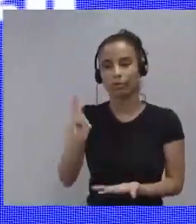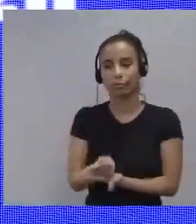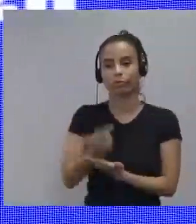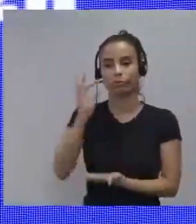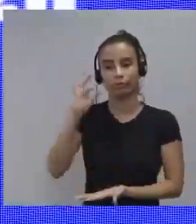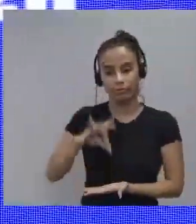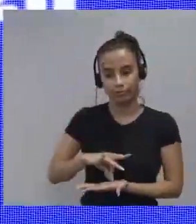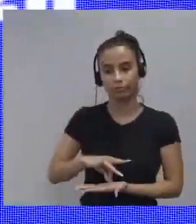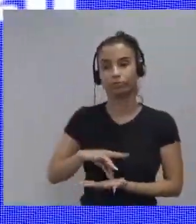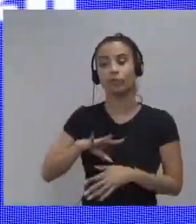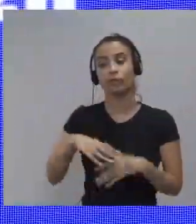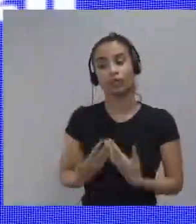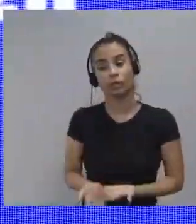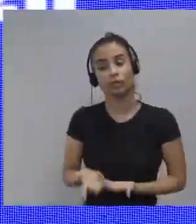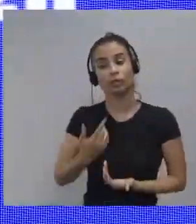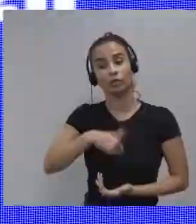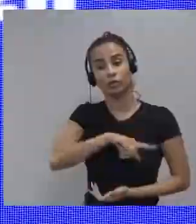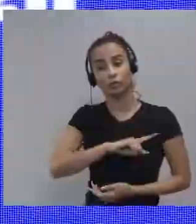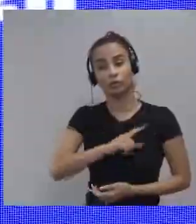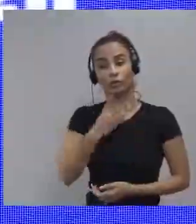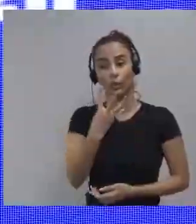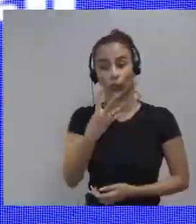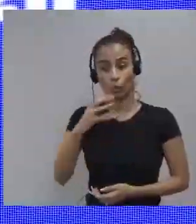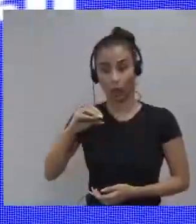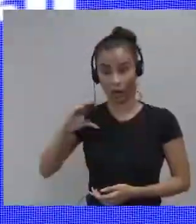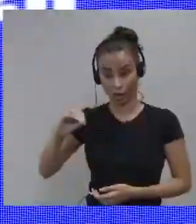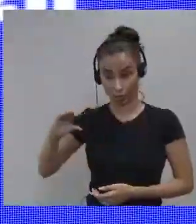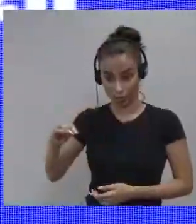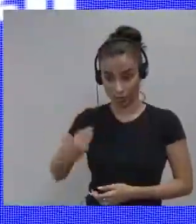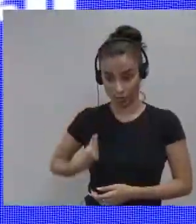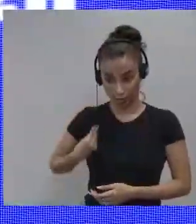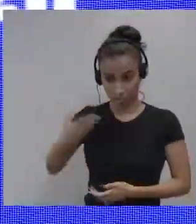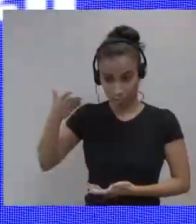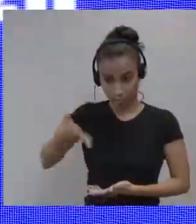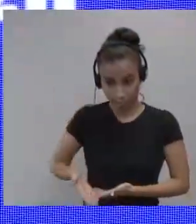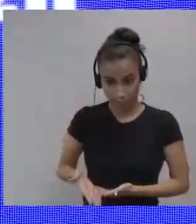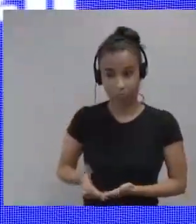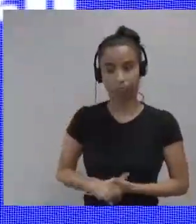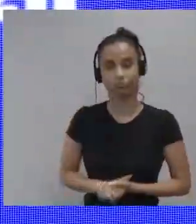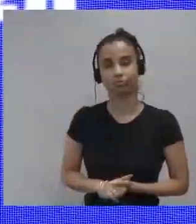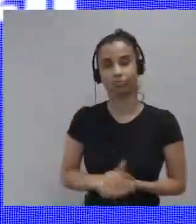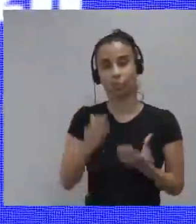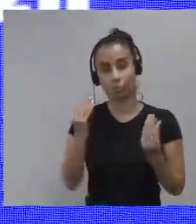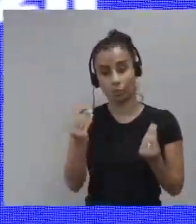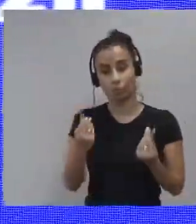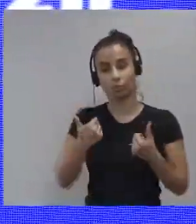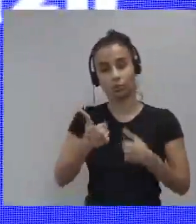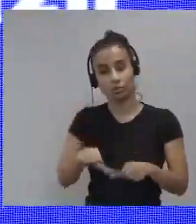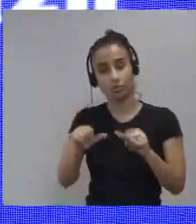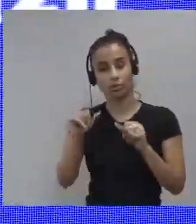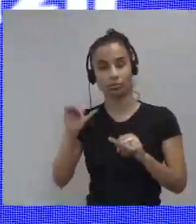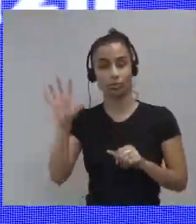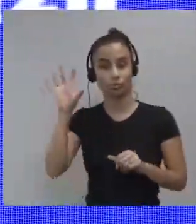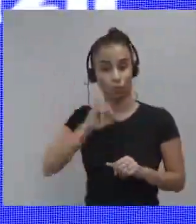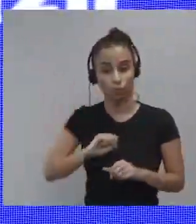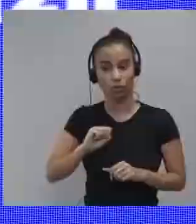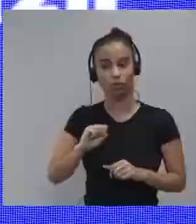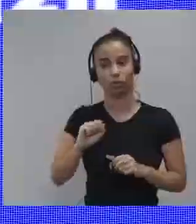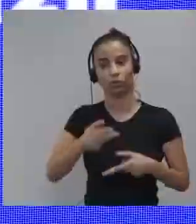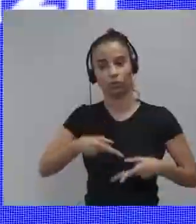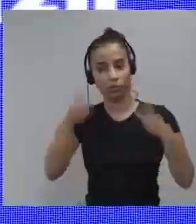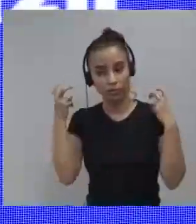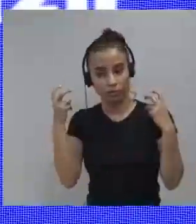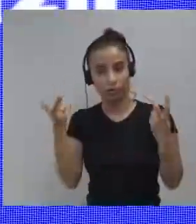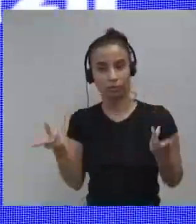400 here many more listening if all of you honestly express how you plan to